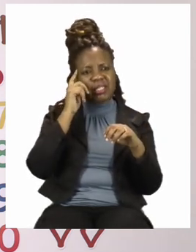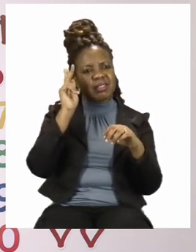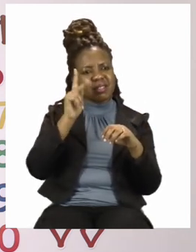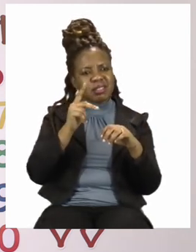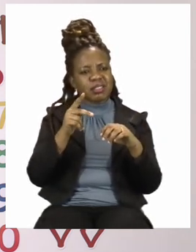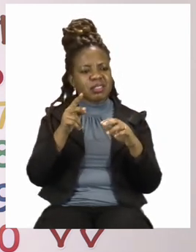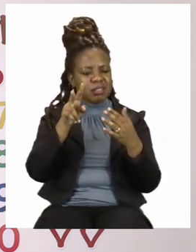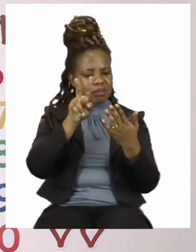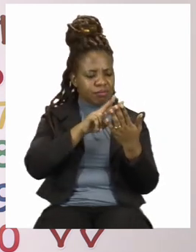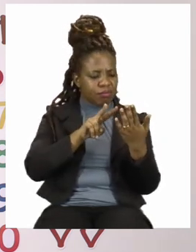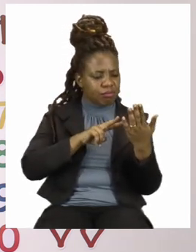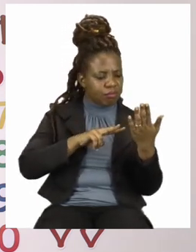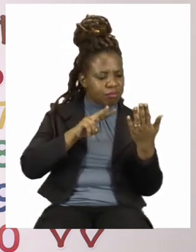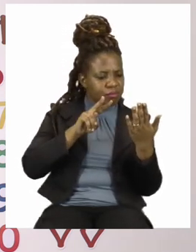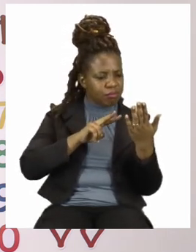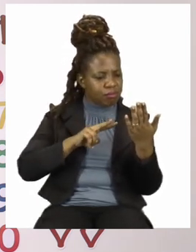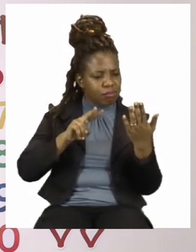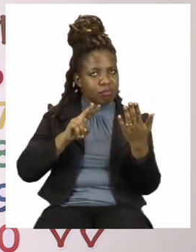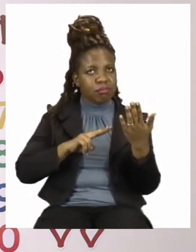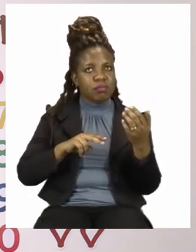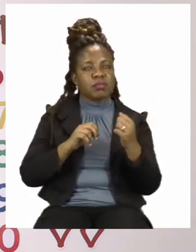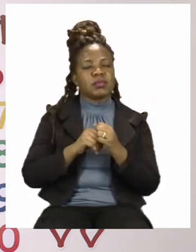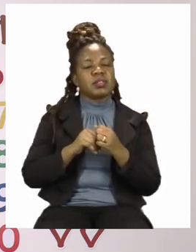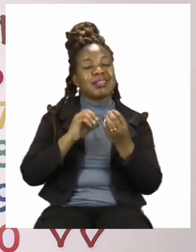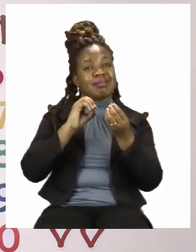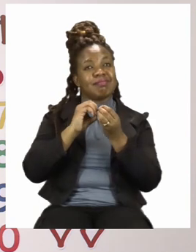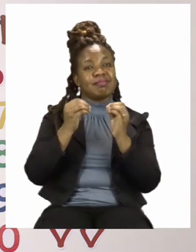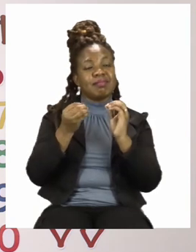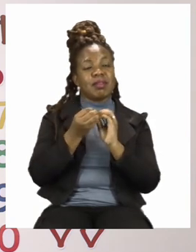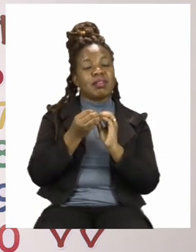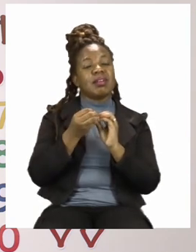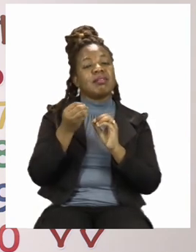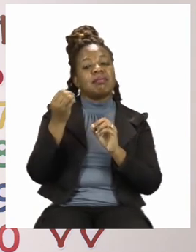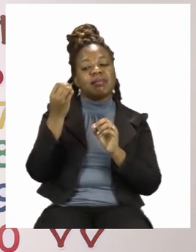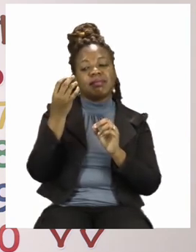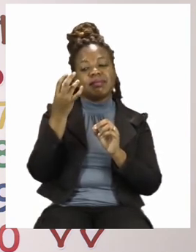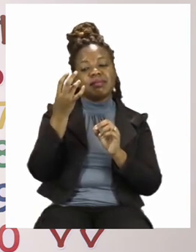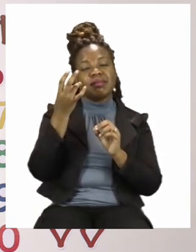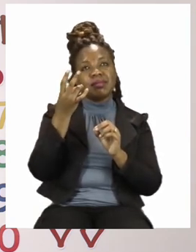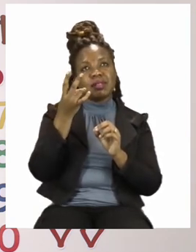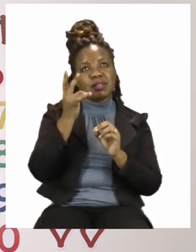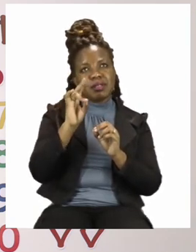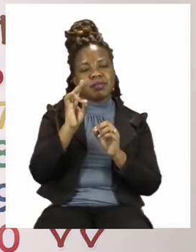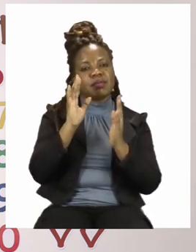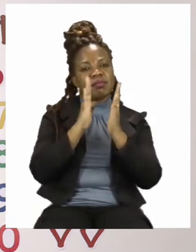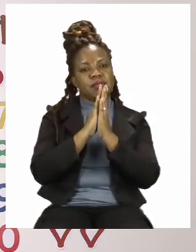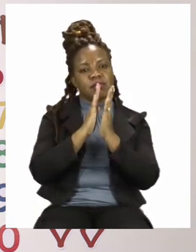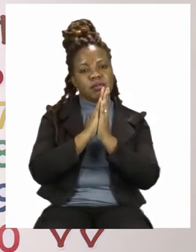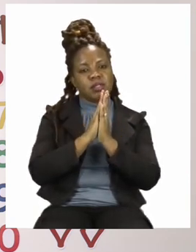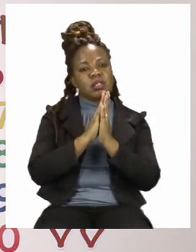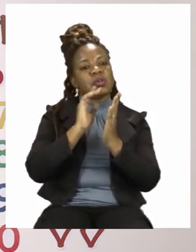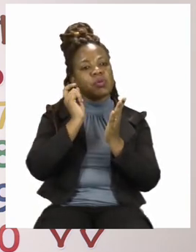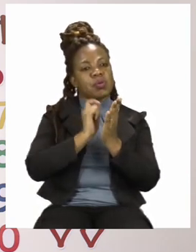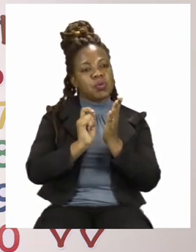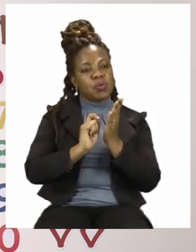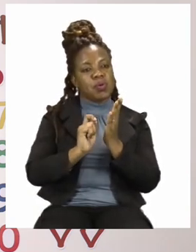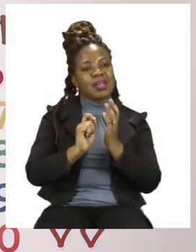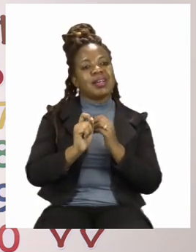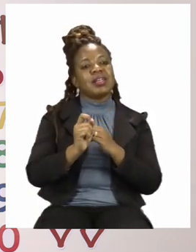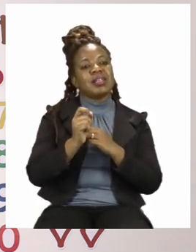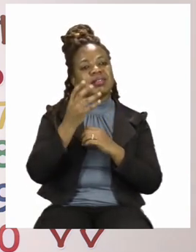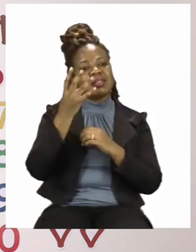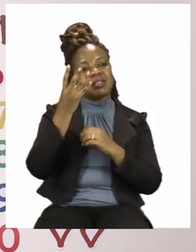to write our question words. And I know you know them because we have done them before. So take your time with both